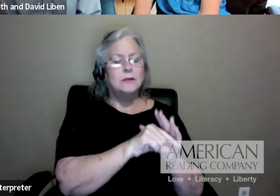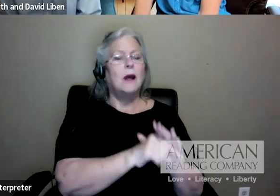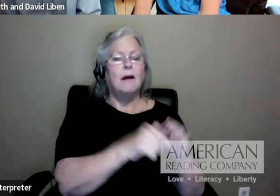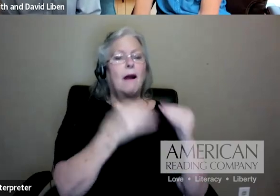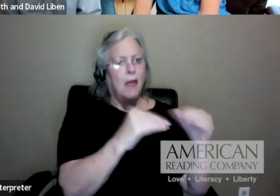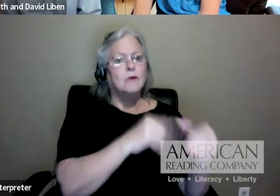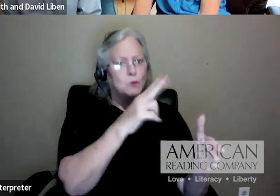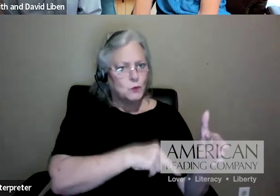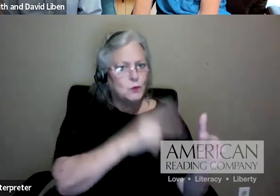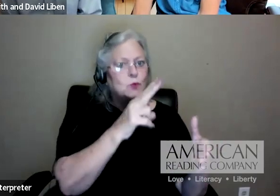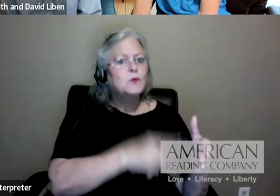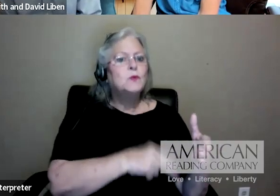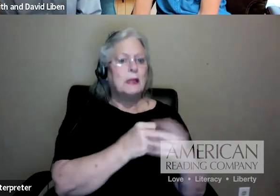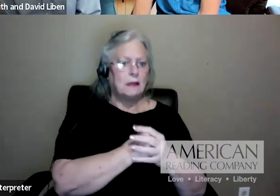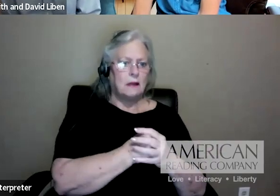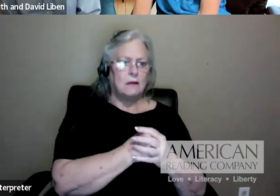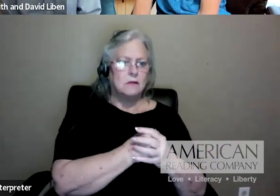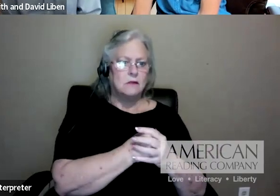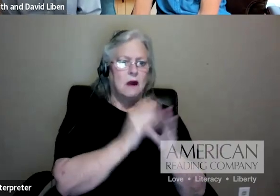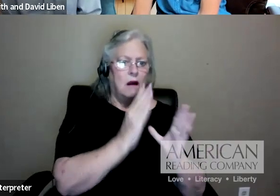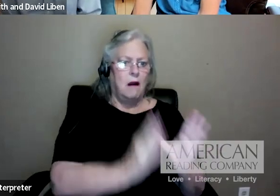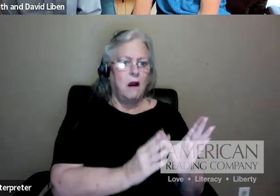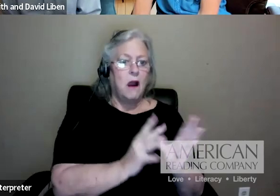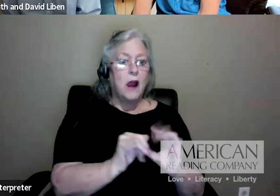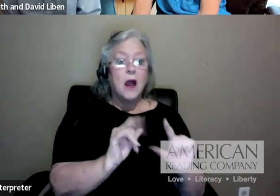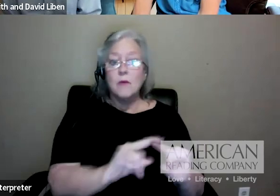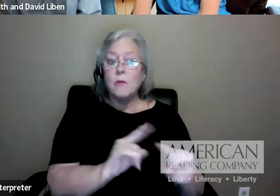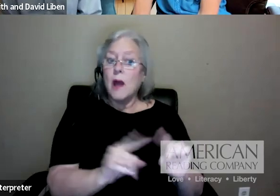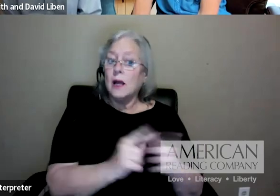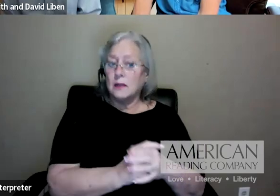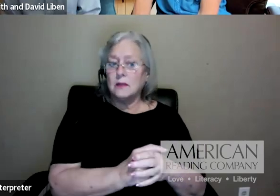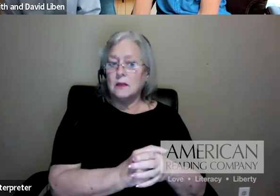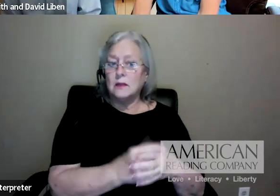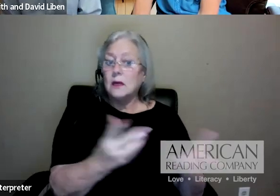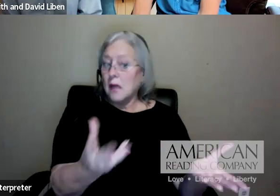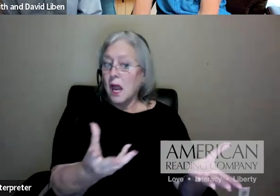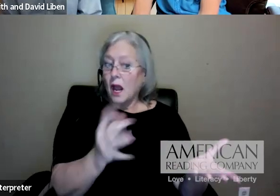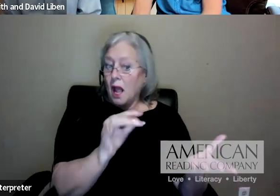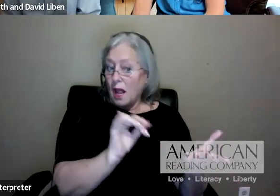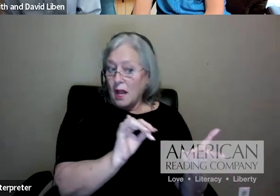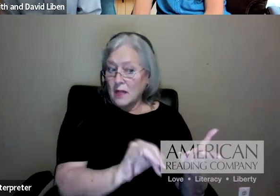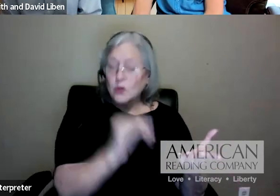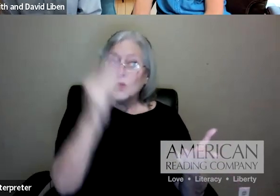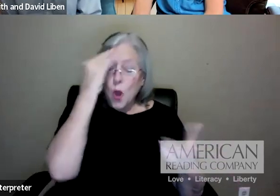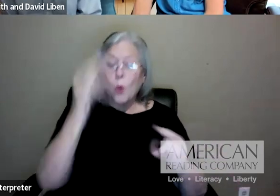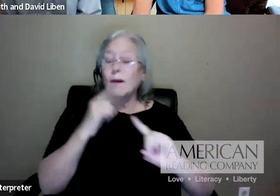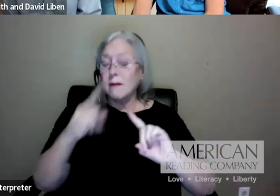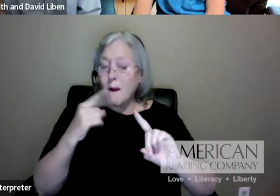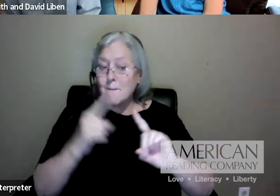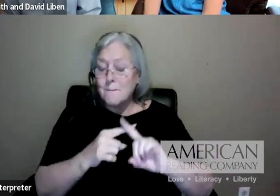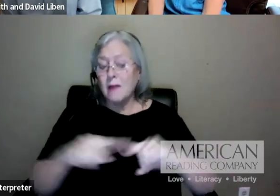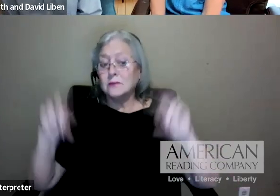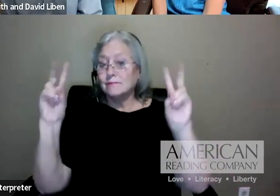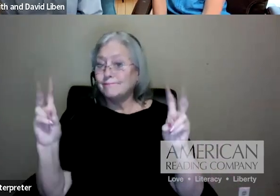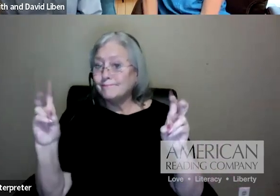knowledge of the topic elevated students' reading as much as five grade levels, which is kind of stunning. What's also really